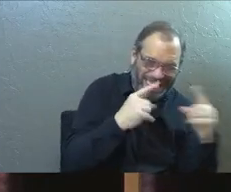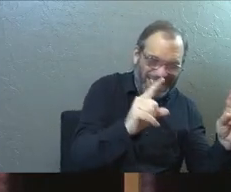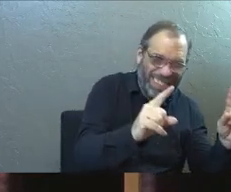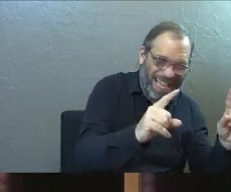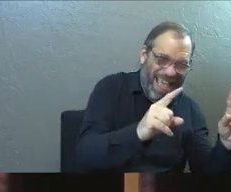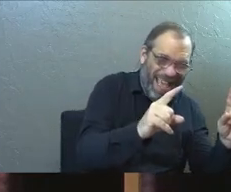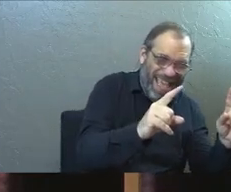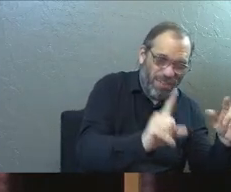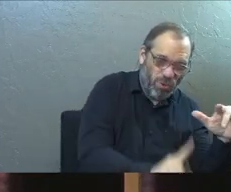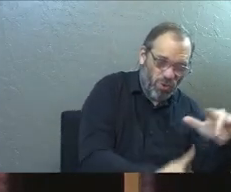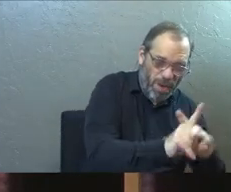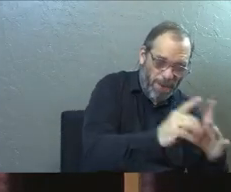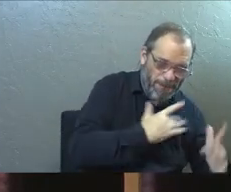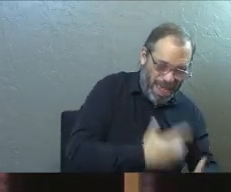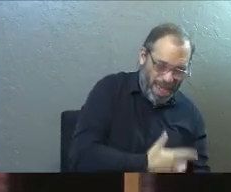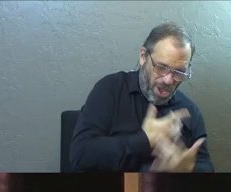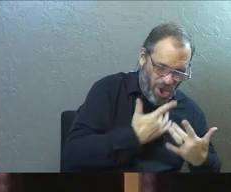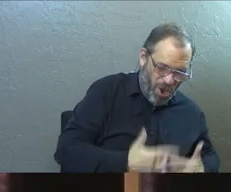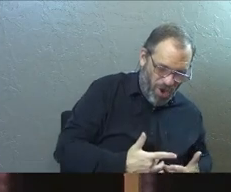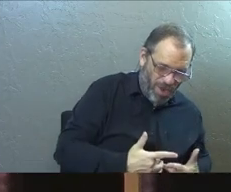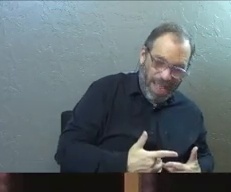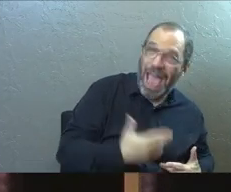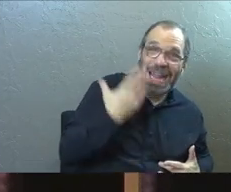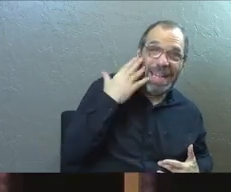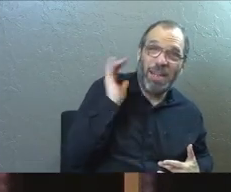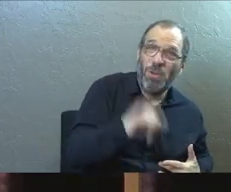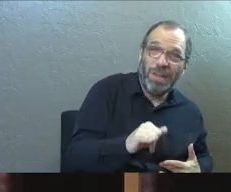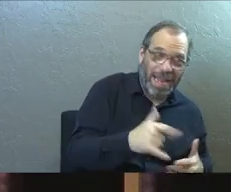had crept into my heart. And I didn't even know it was there.